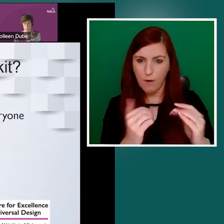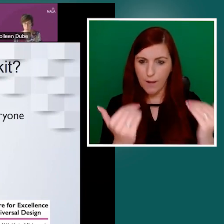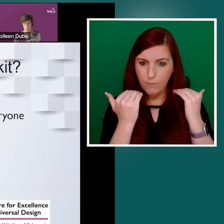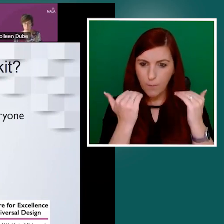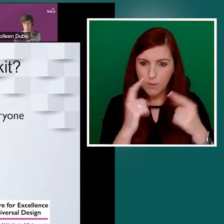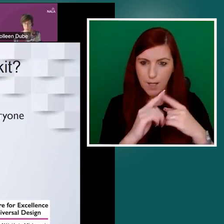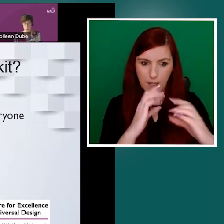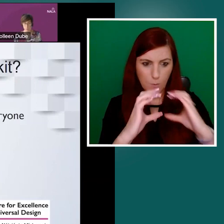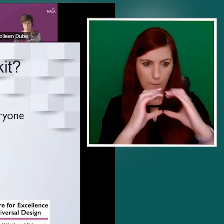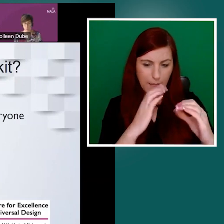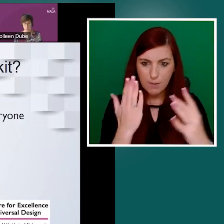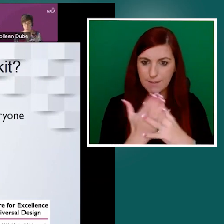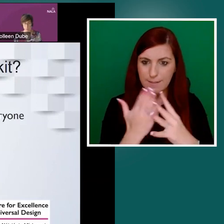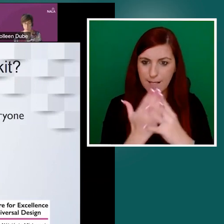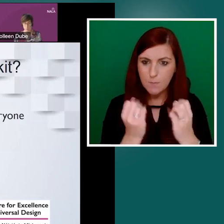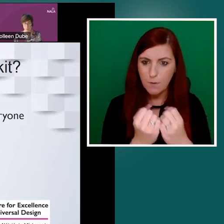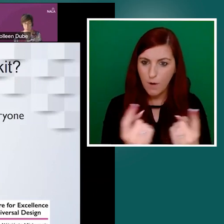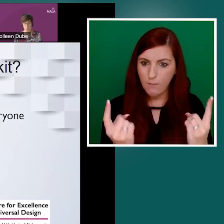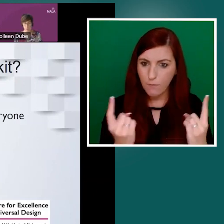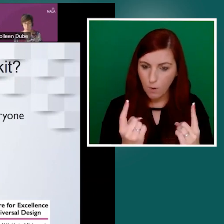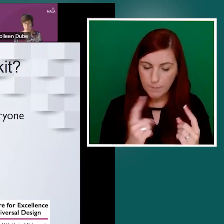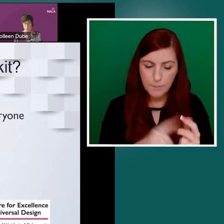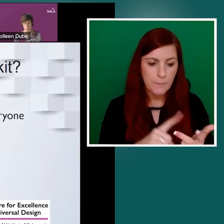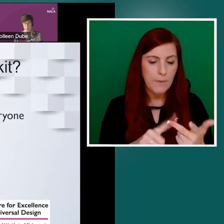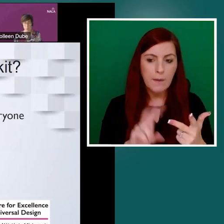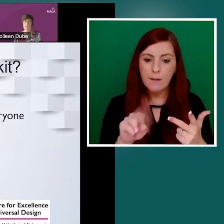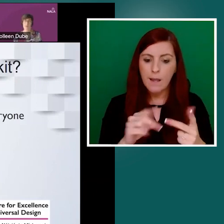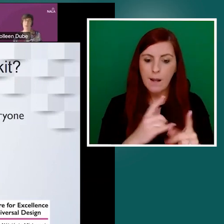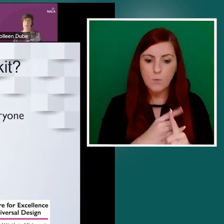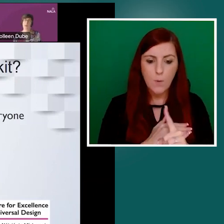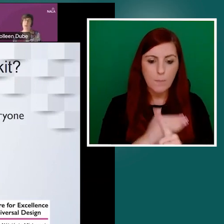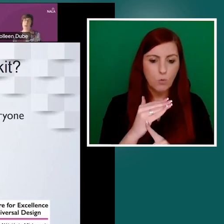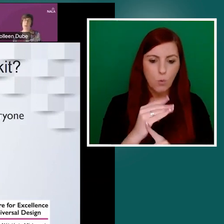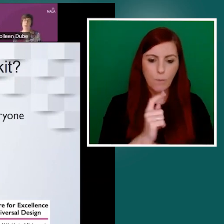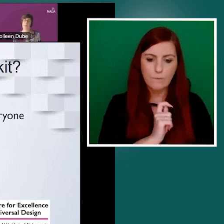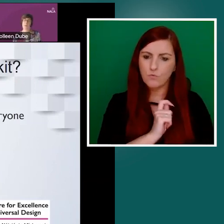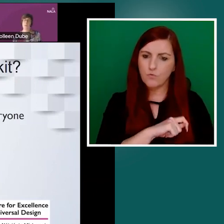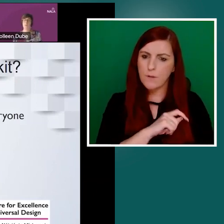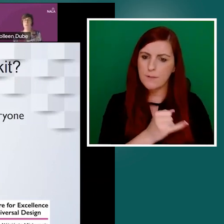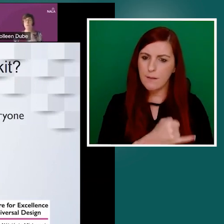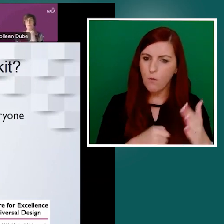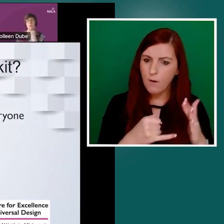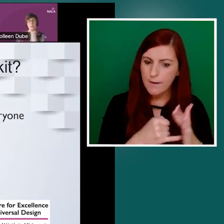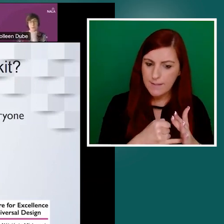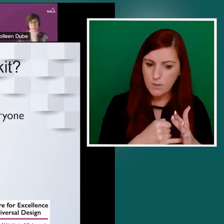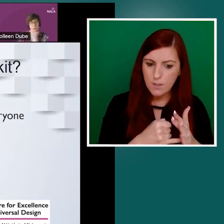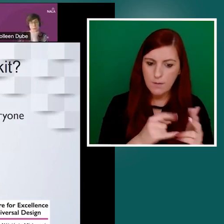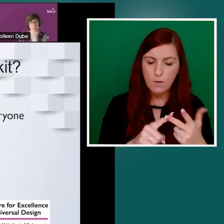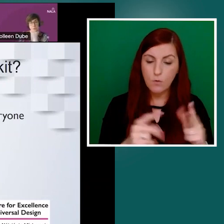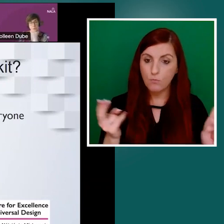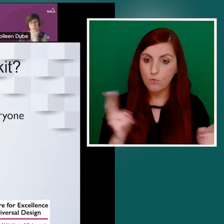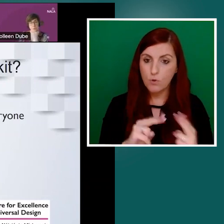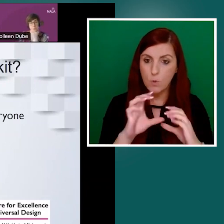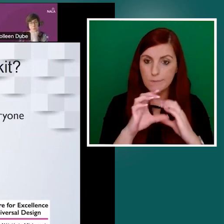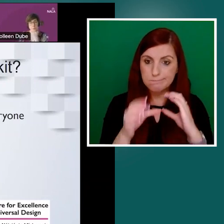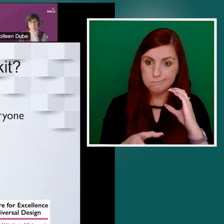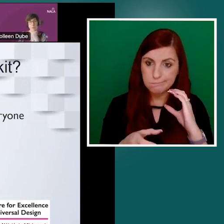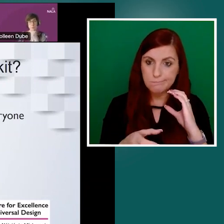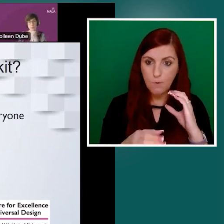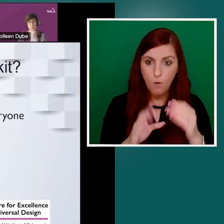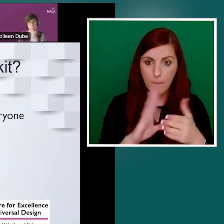in their organization. can help reduce miscommunications and misunderstandings. It will help reduce repeat requests for information.